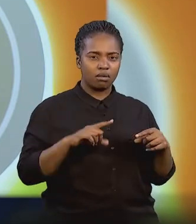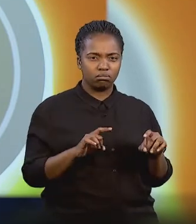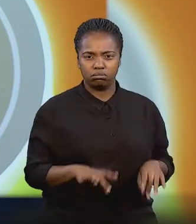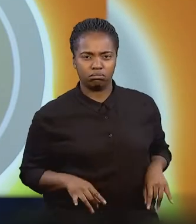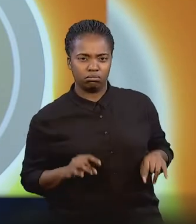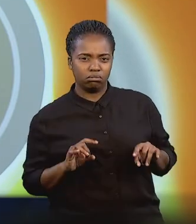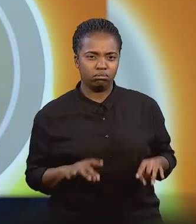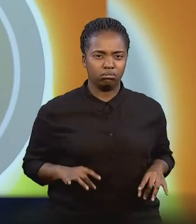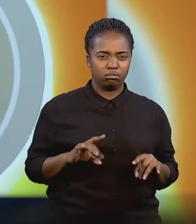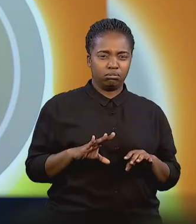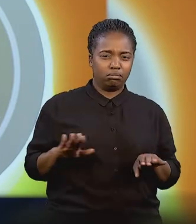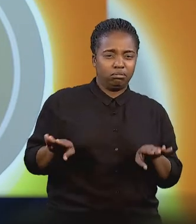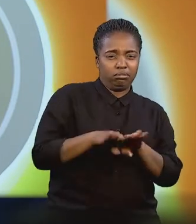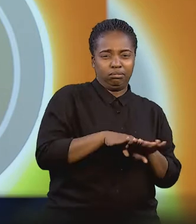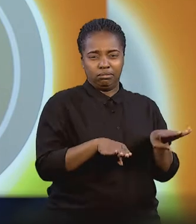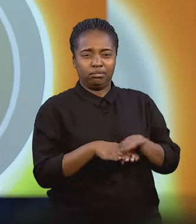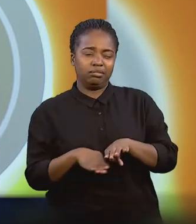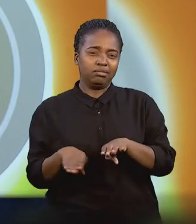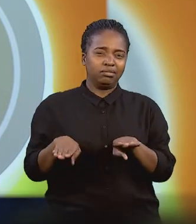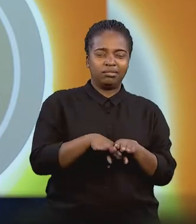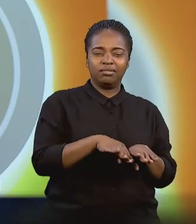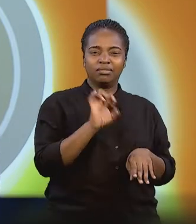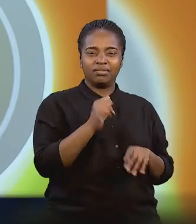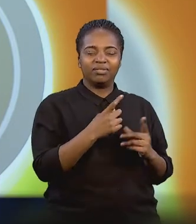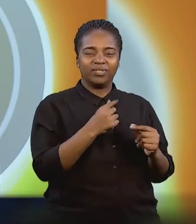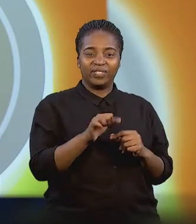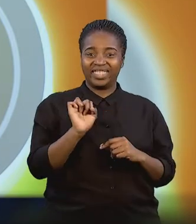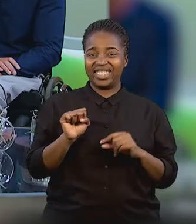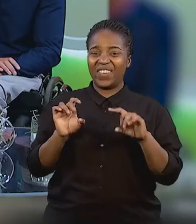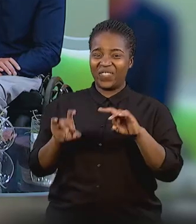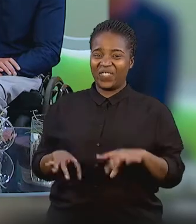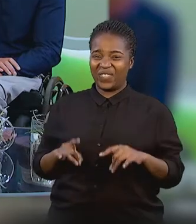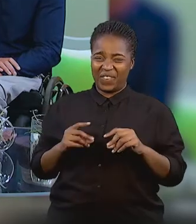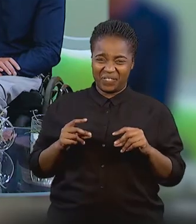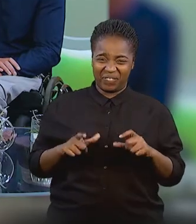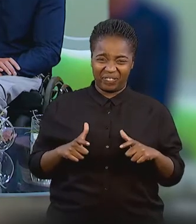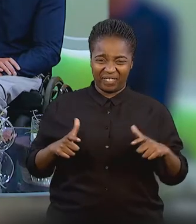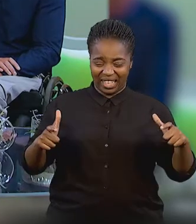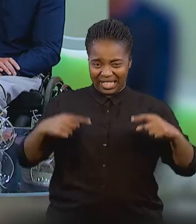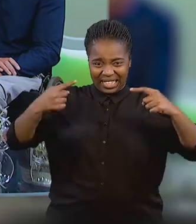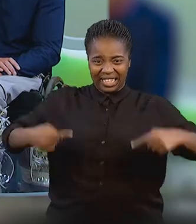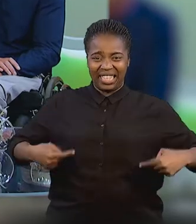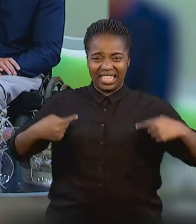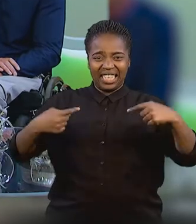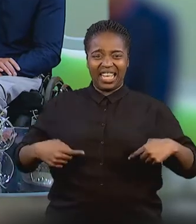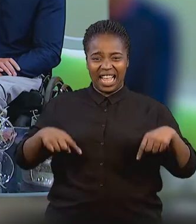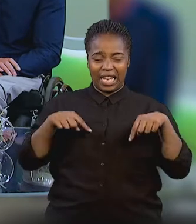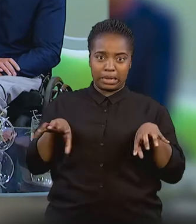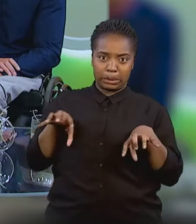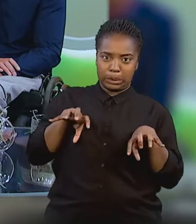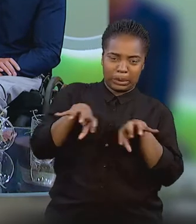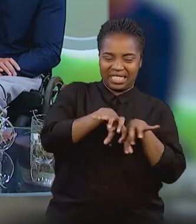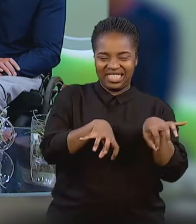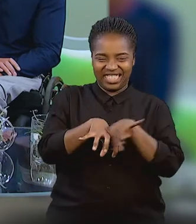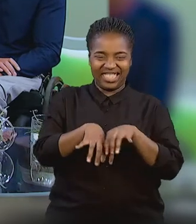pushing and you crash into the other players, it's awesome. Plus the wheelchairs look so massive. Yes. They're like some type of monsters